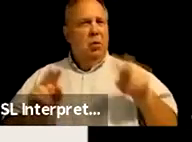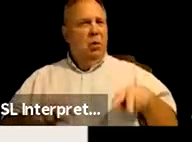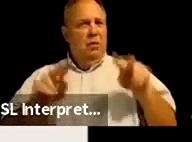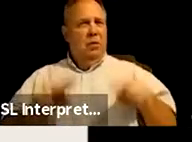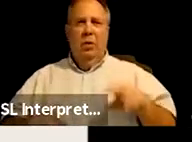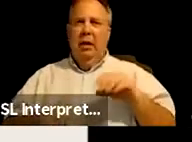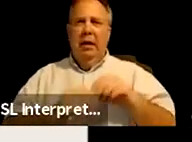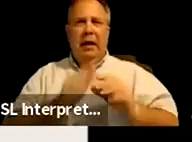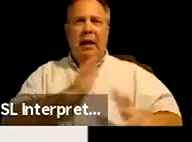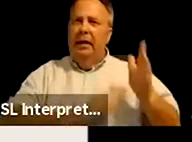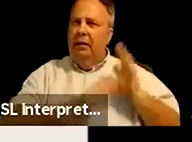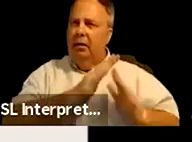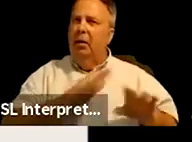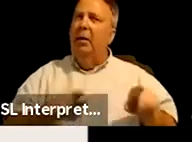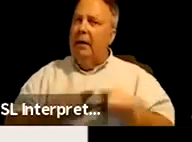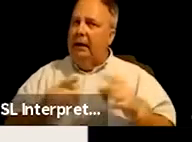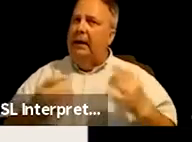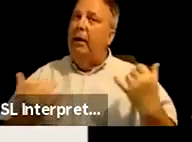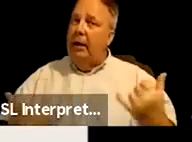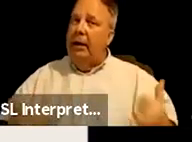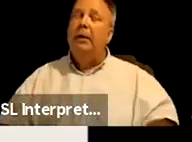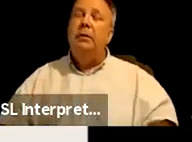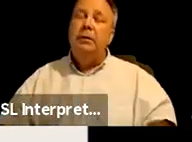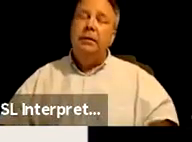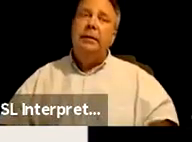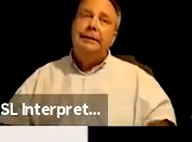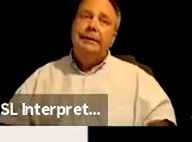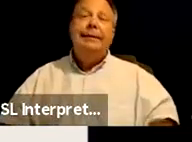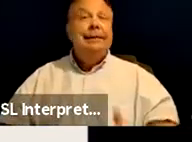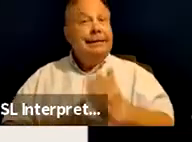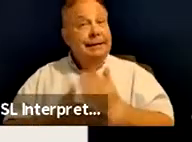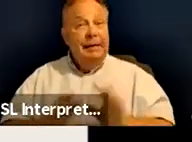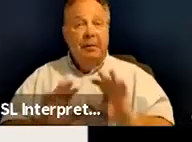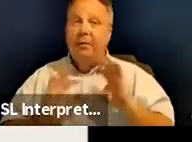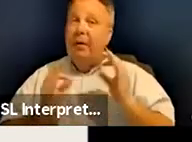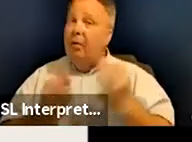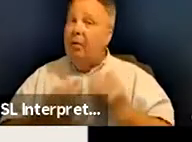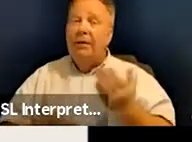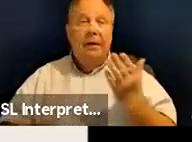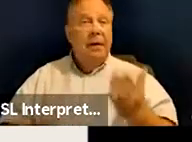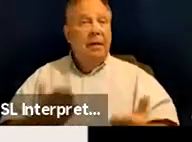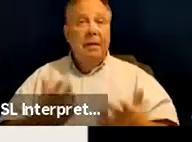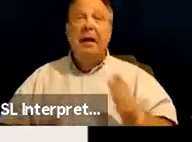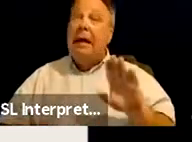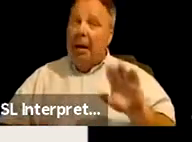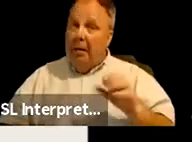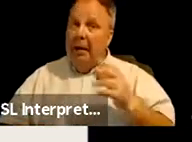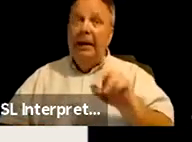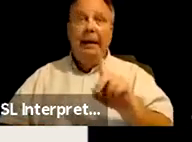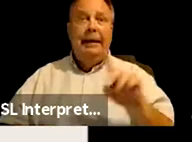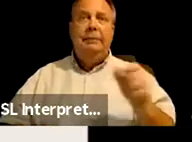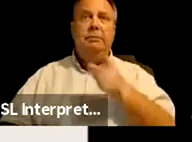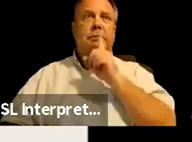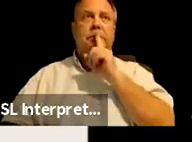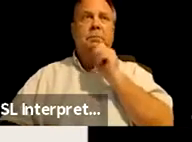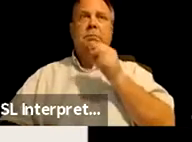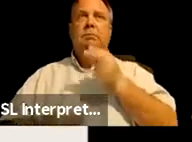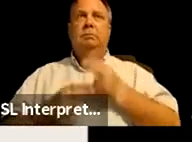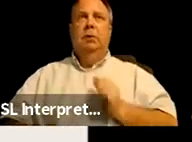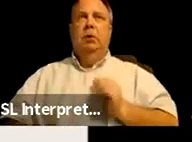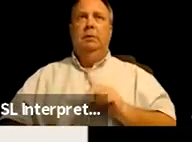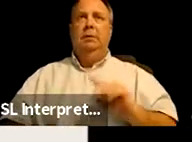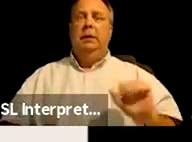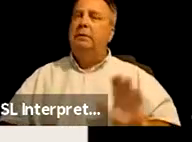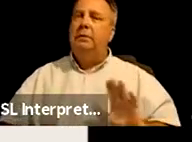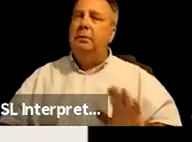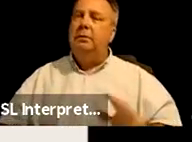colonial fashion that they are now. So some of our relatives may be disabled, but don't call themselves that.